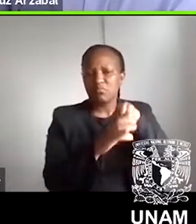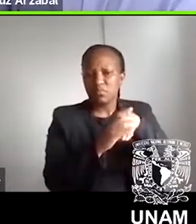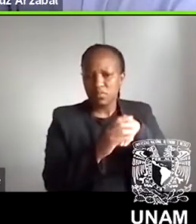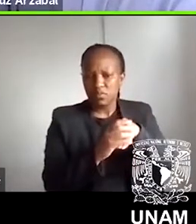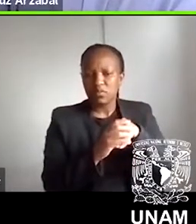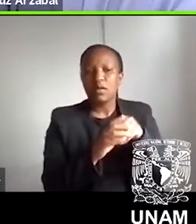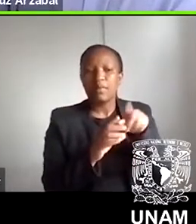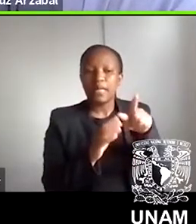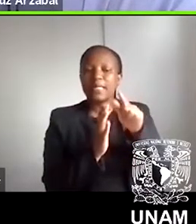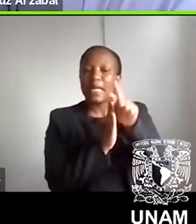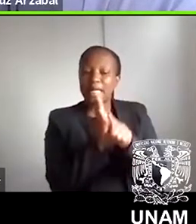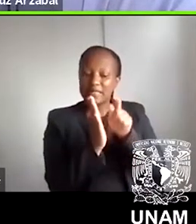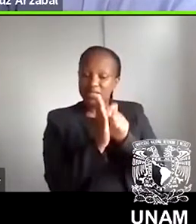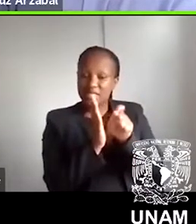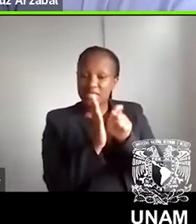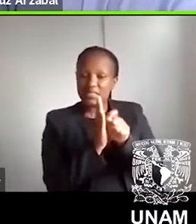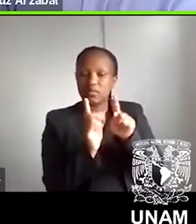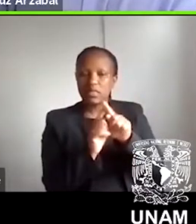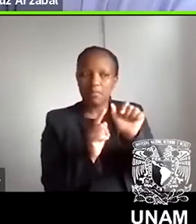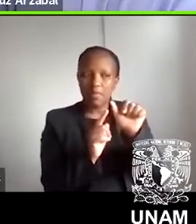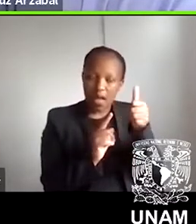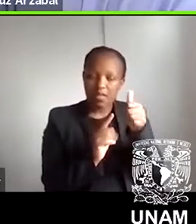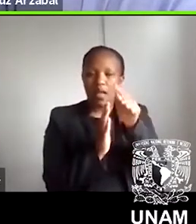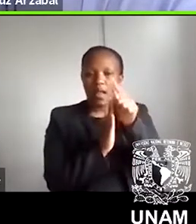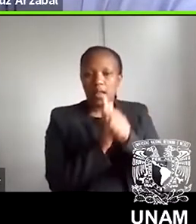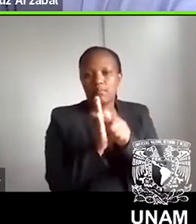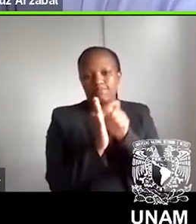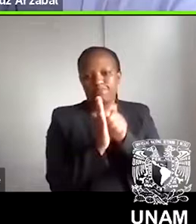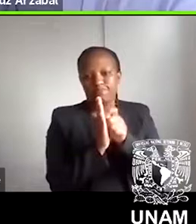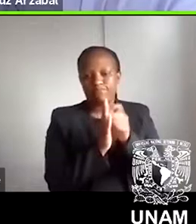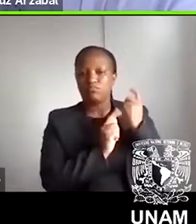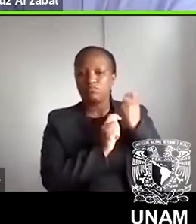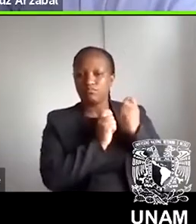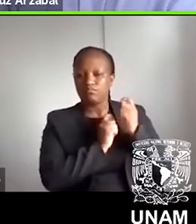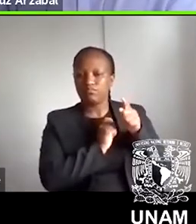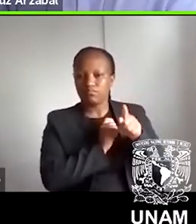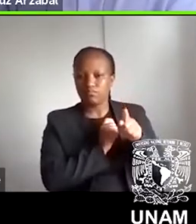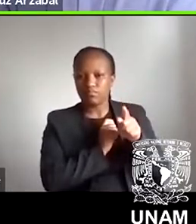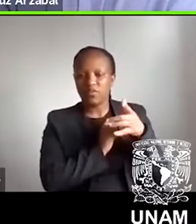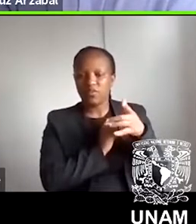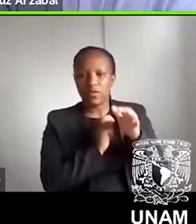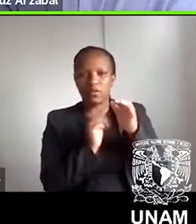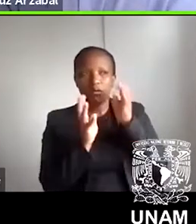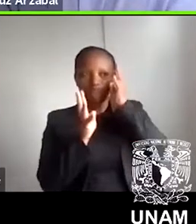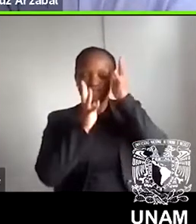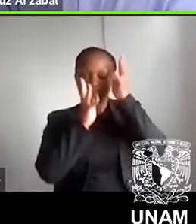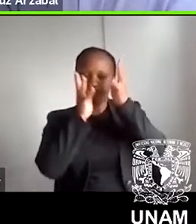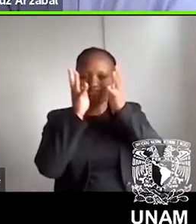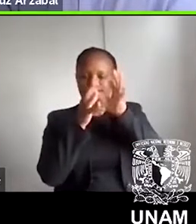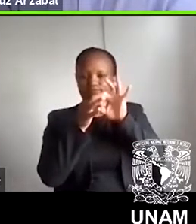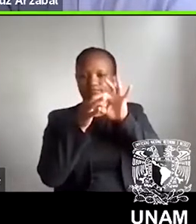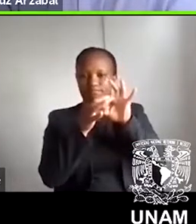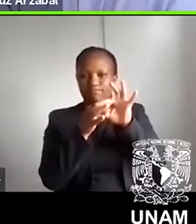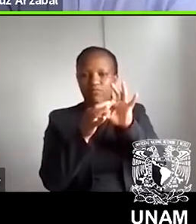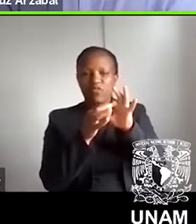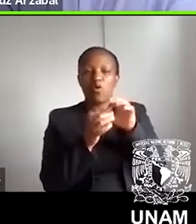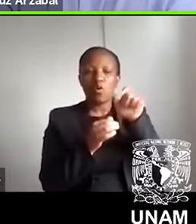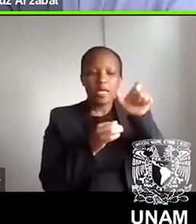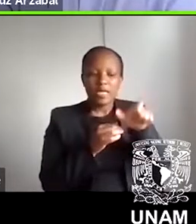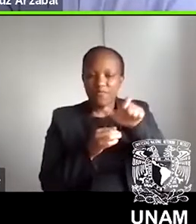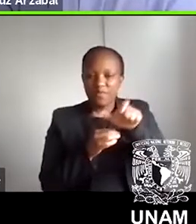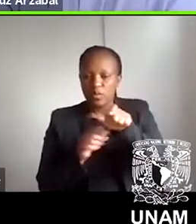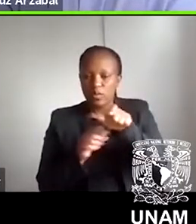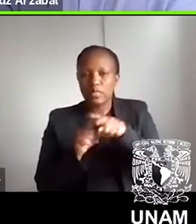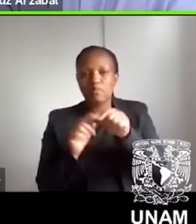literature and in other literary traditions a tense but creative relationship between individual and collective